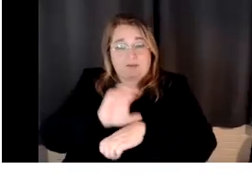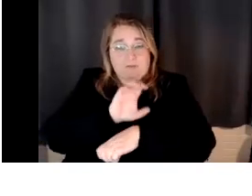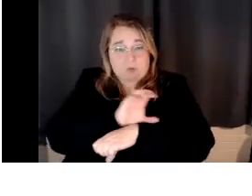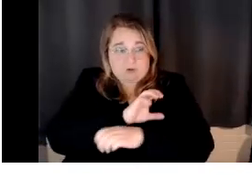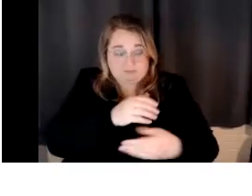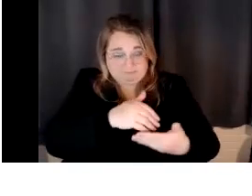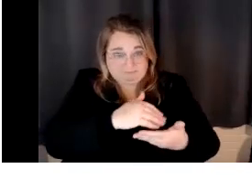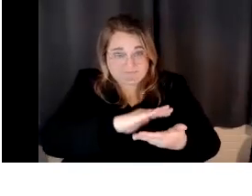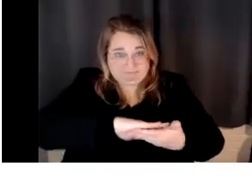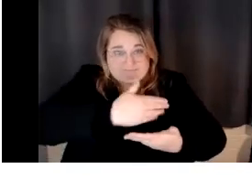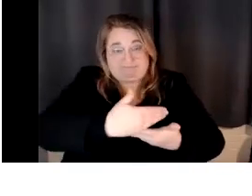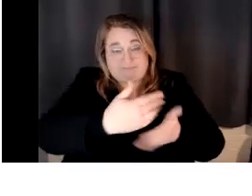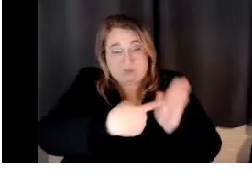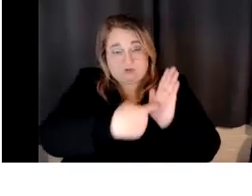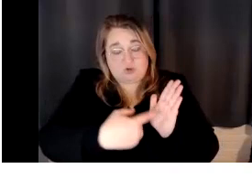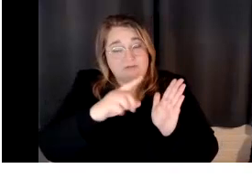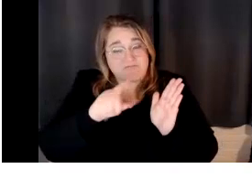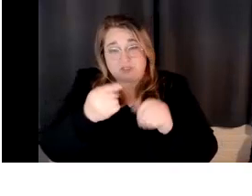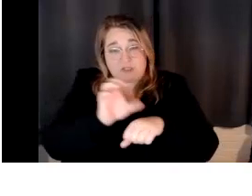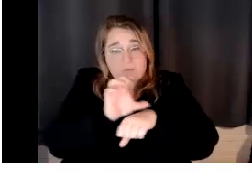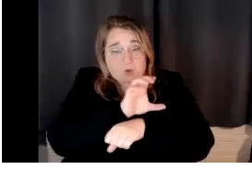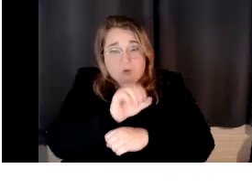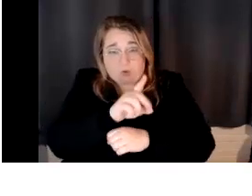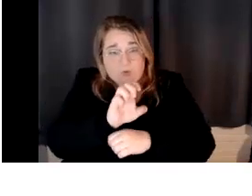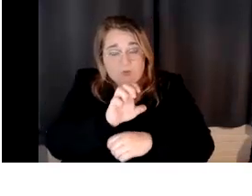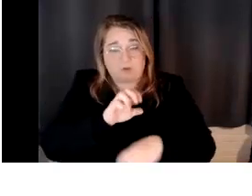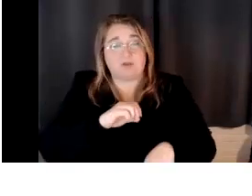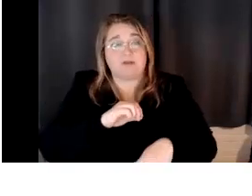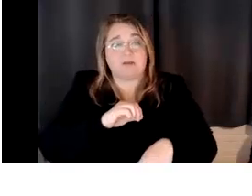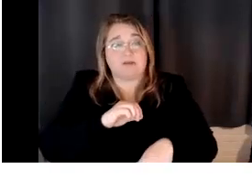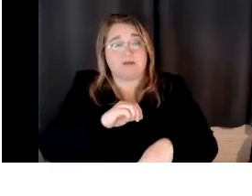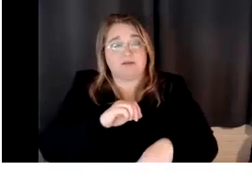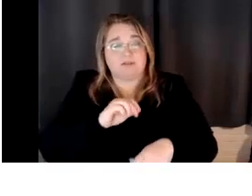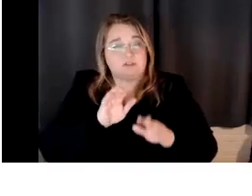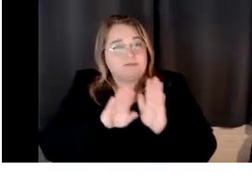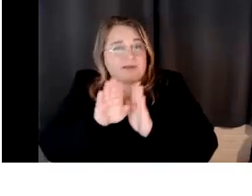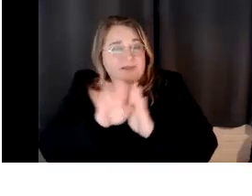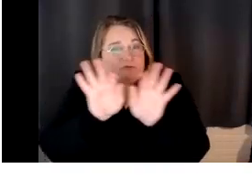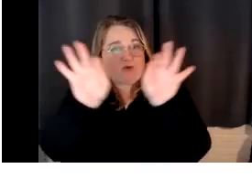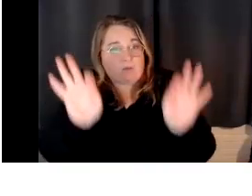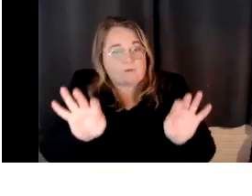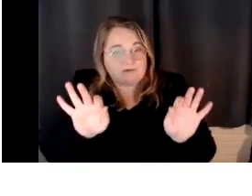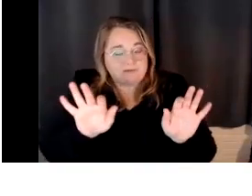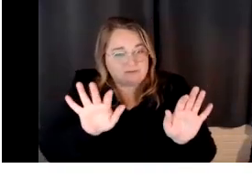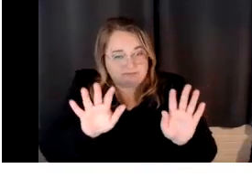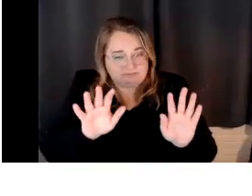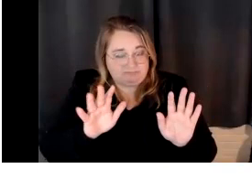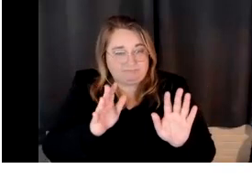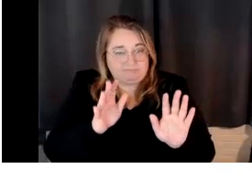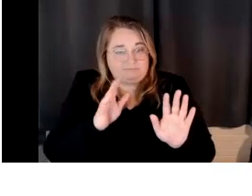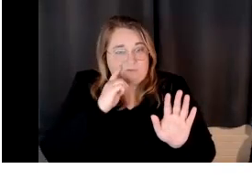computer coding. It's Python code and, and, and frameworks, but the, uh, relationships